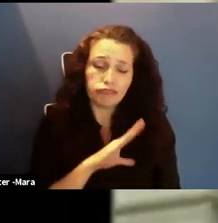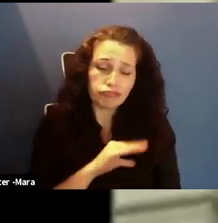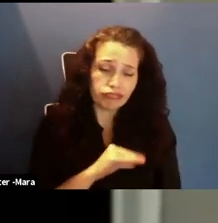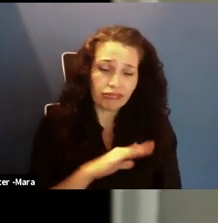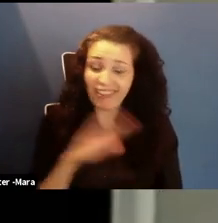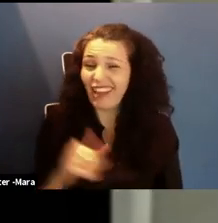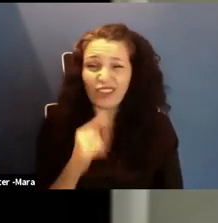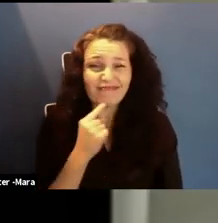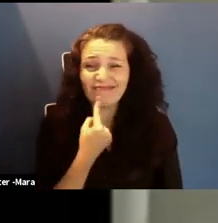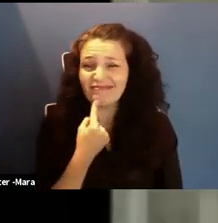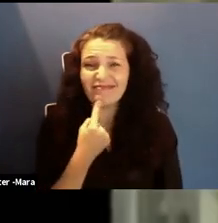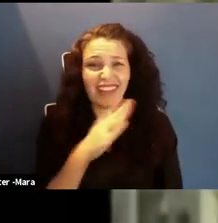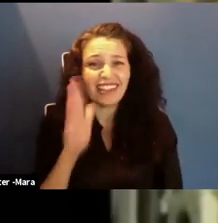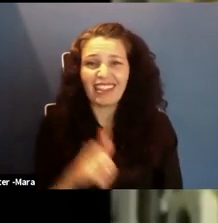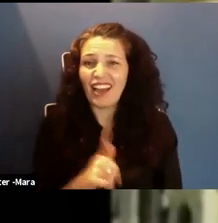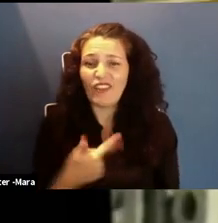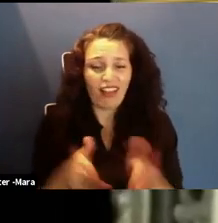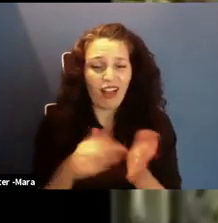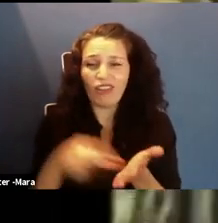Who'll never let you fall.